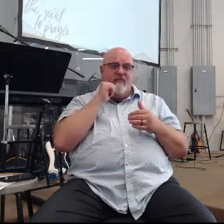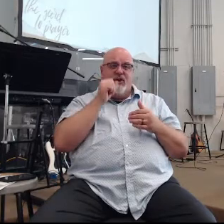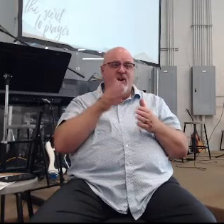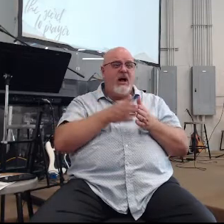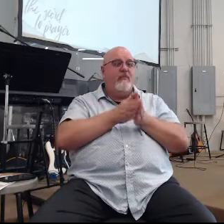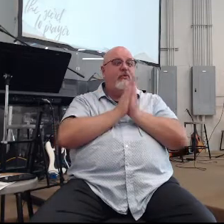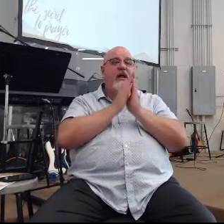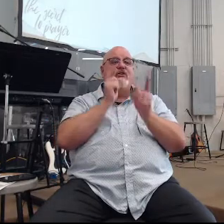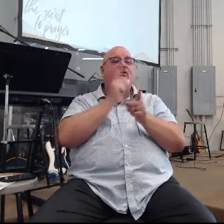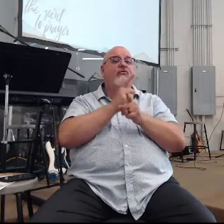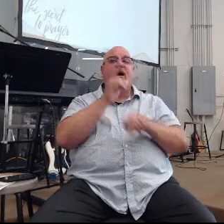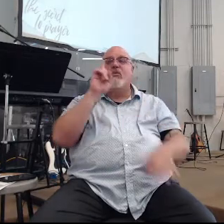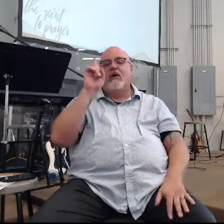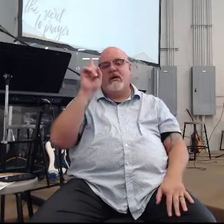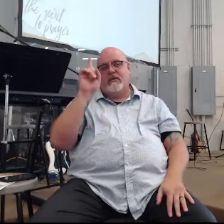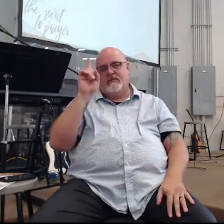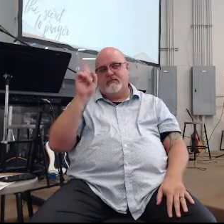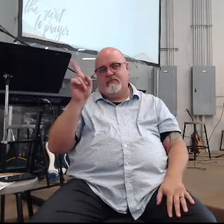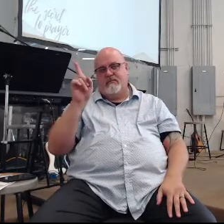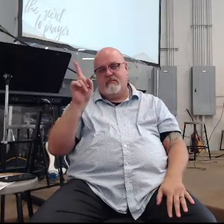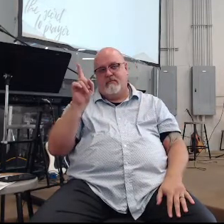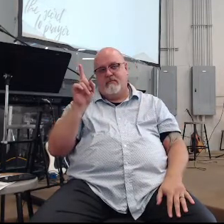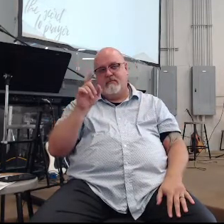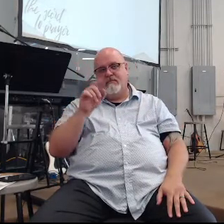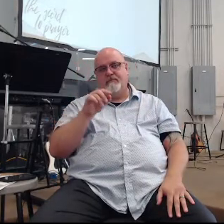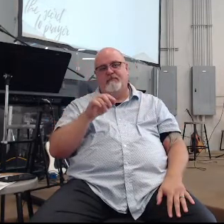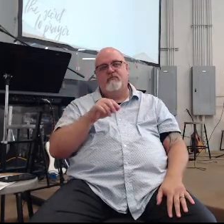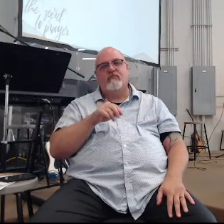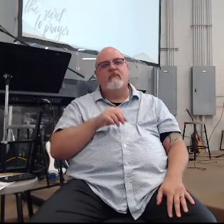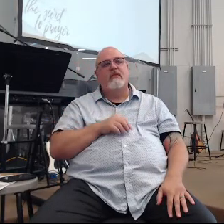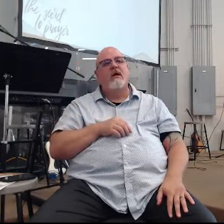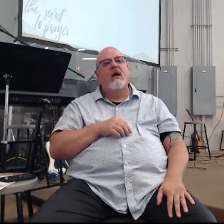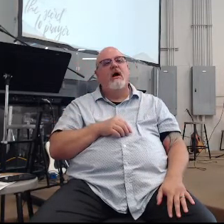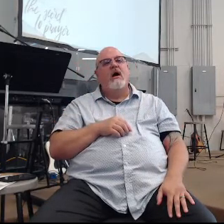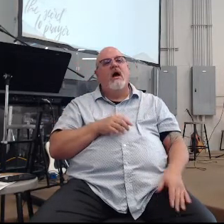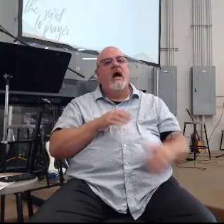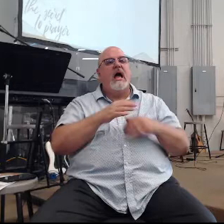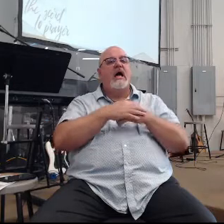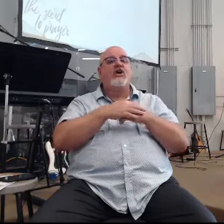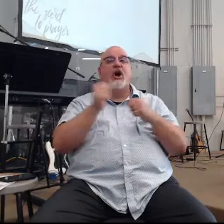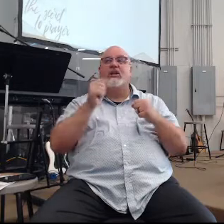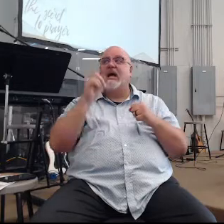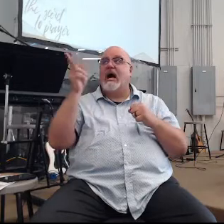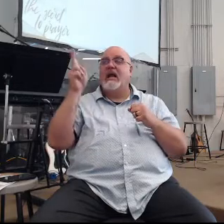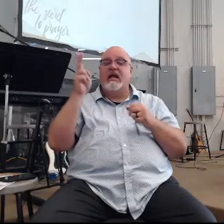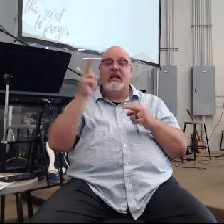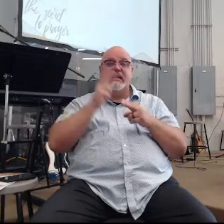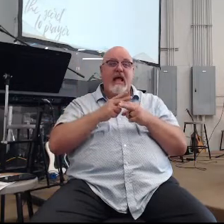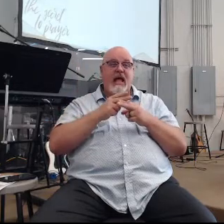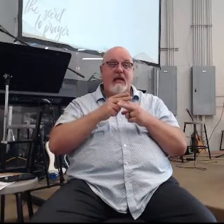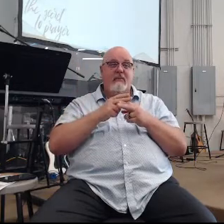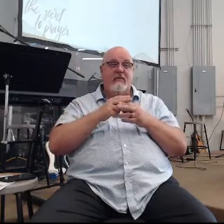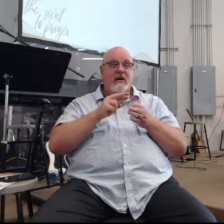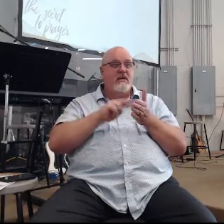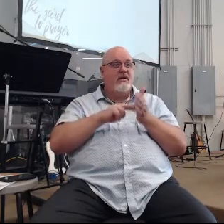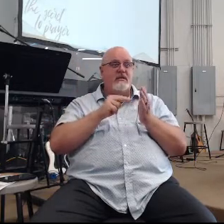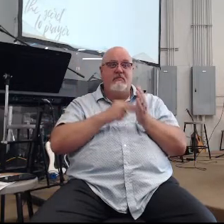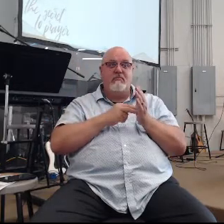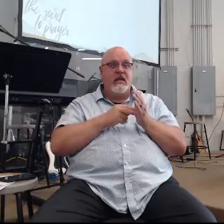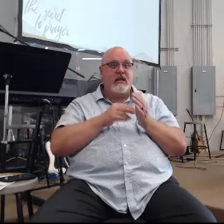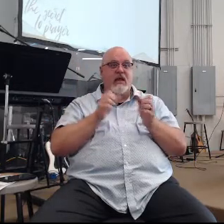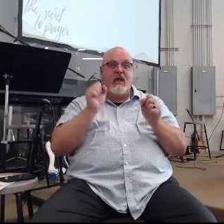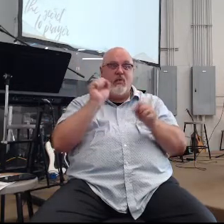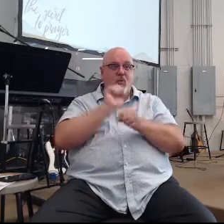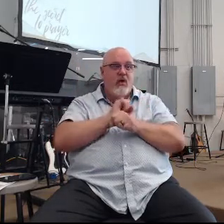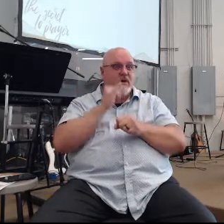praying to the right one right thus calling on his name they're doing a lot of screaming they cried aloud